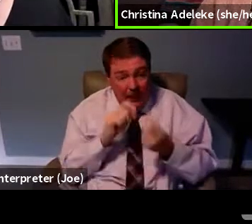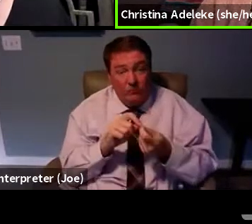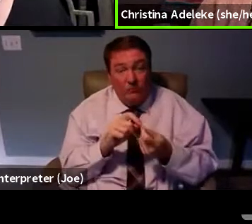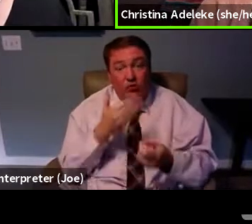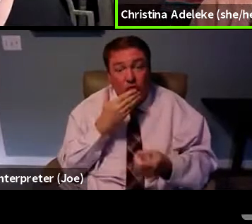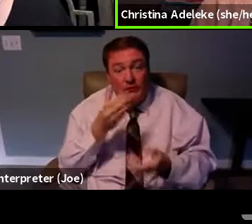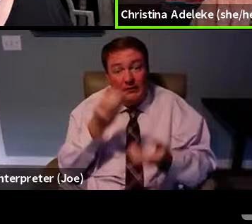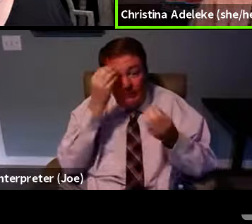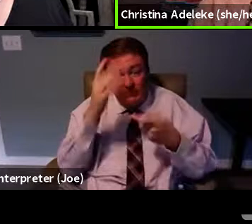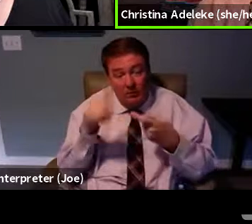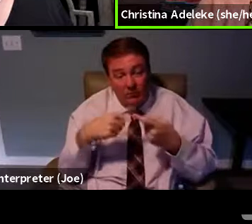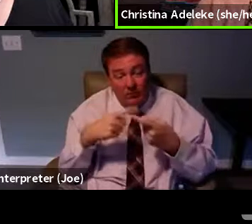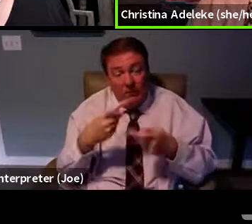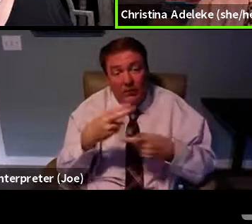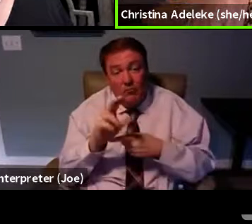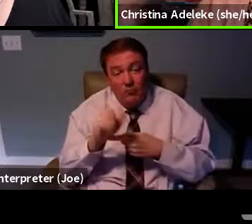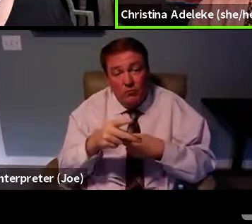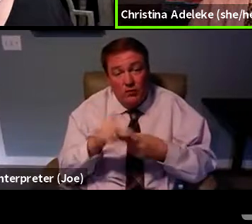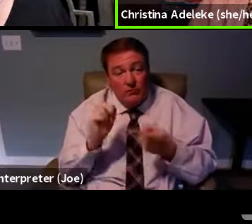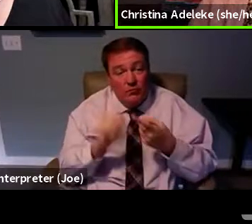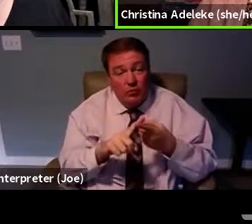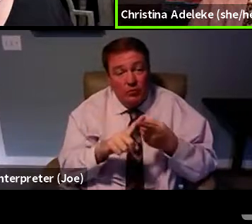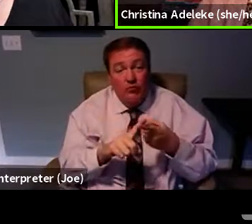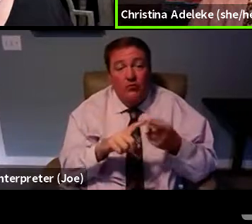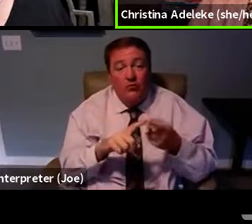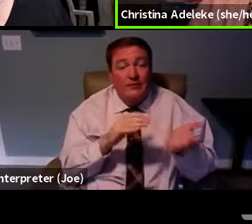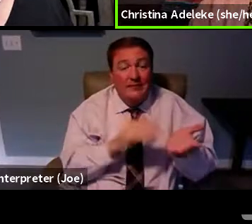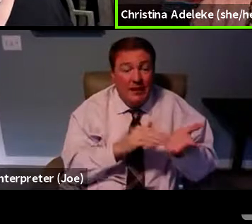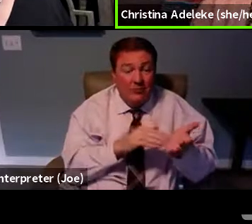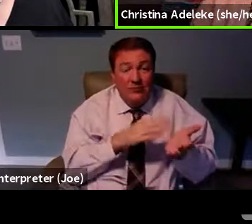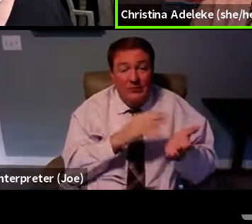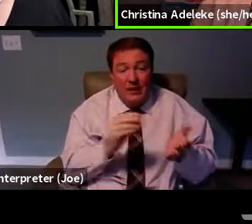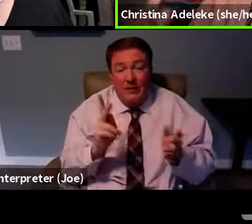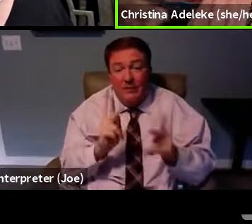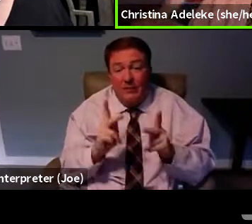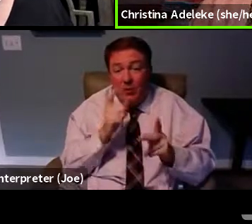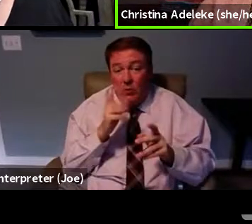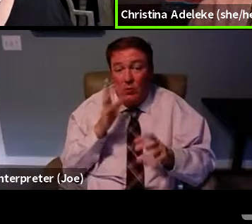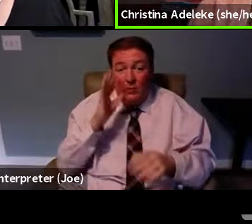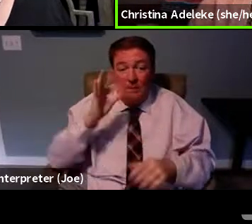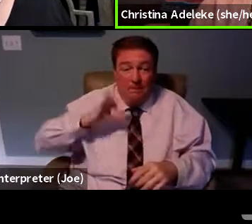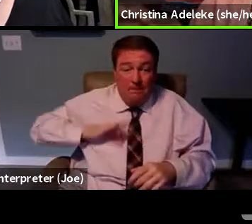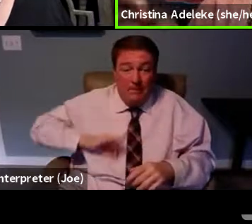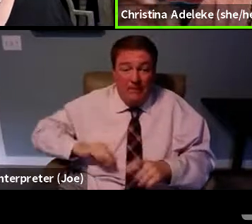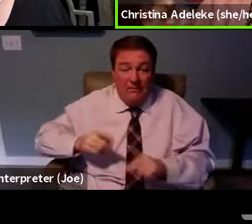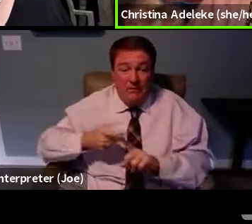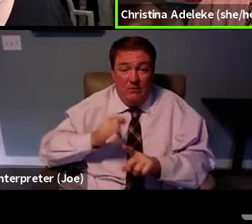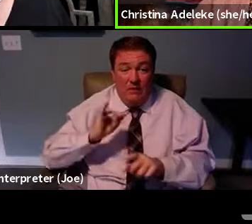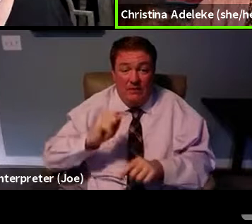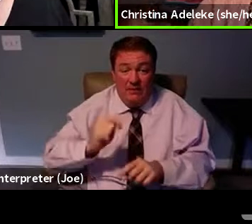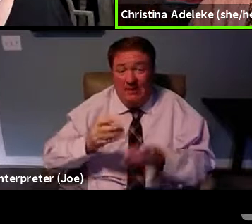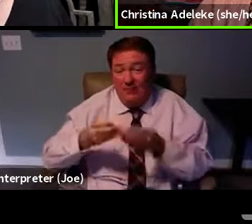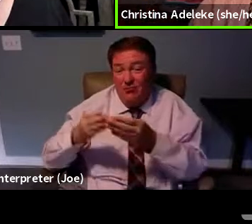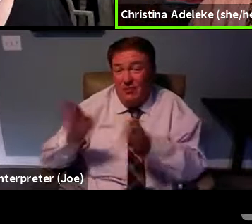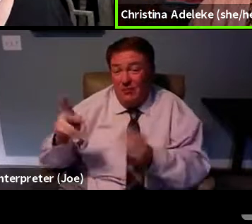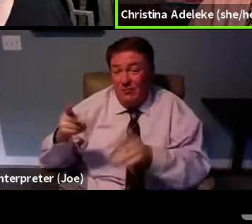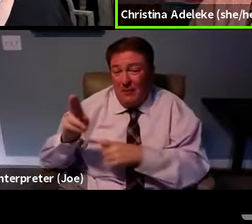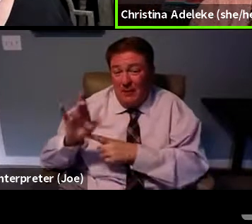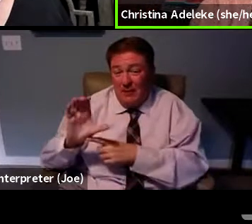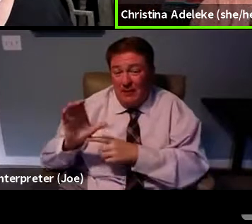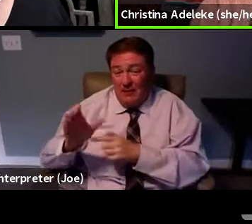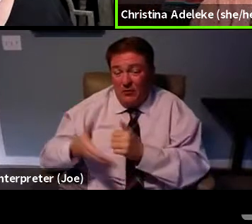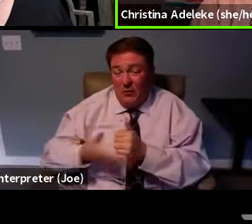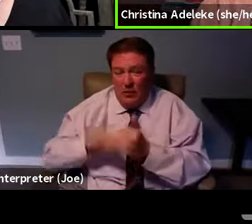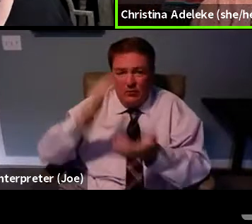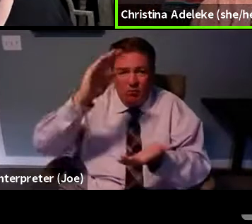not only providers, but to populations who would benefit from it and just in the broader public to help alleviate some of that stigma,